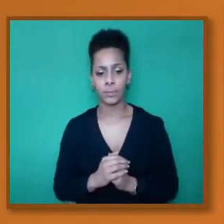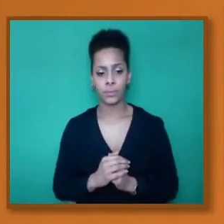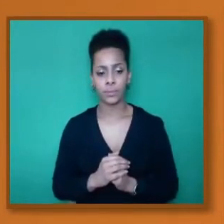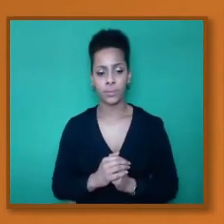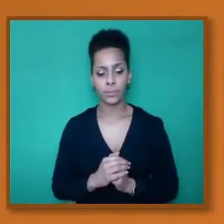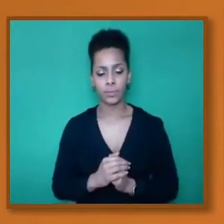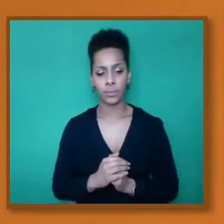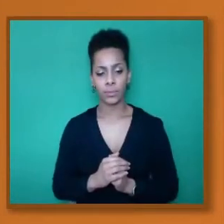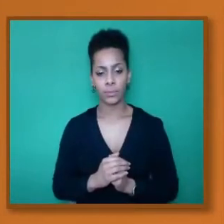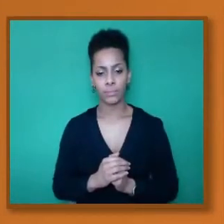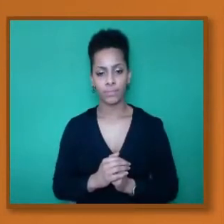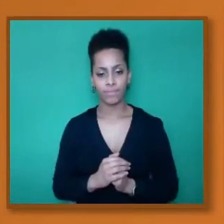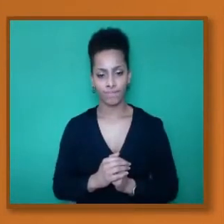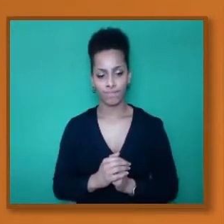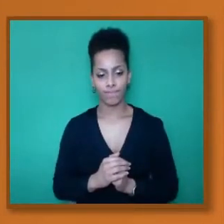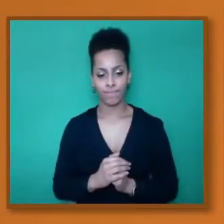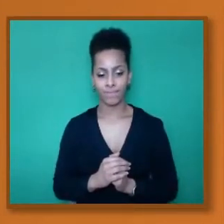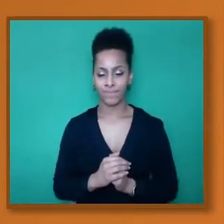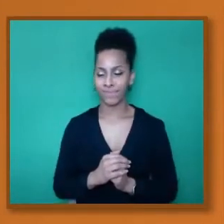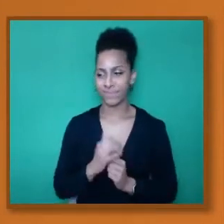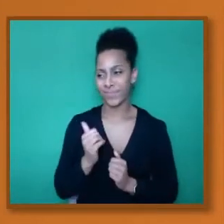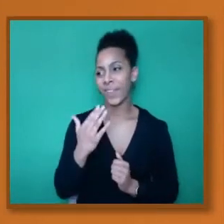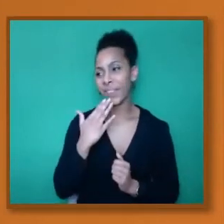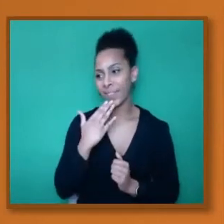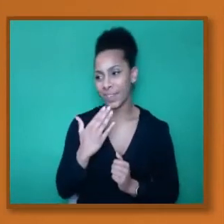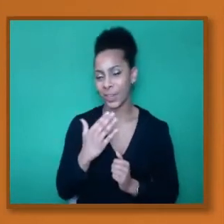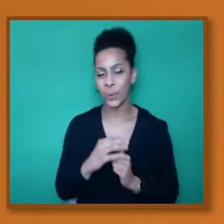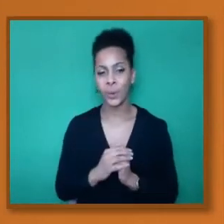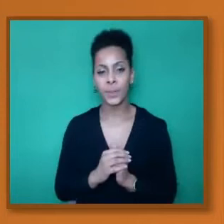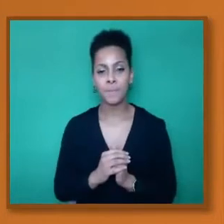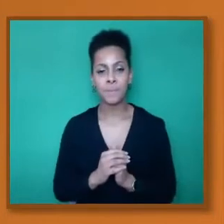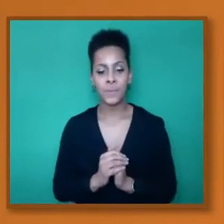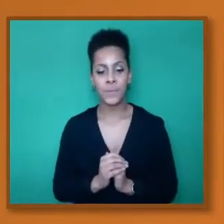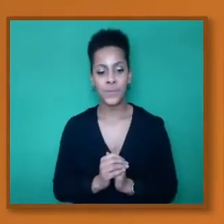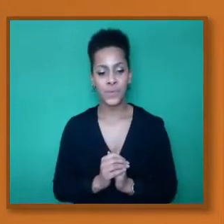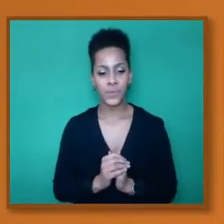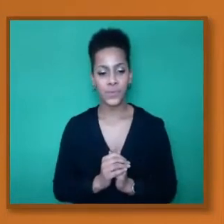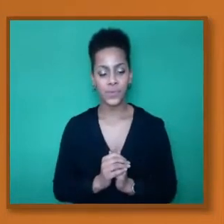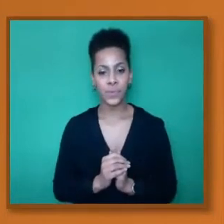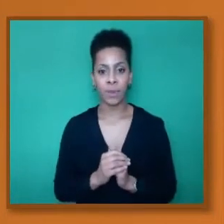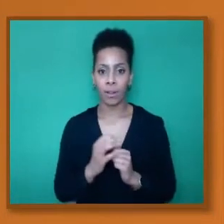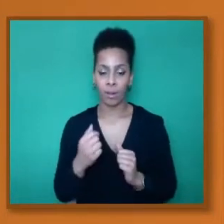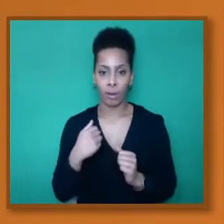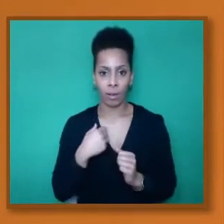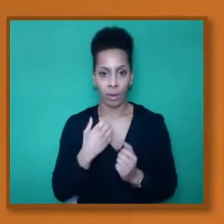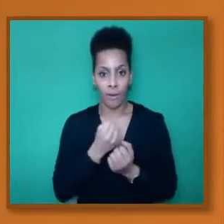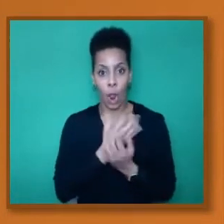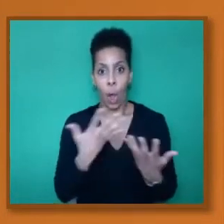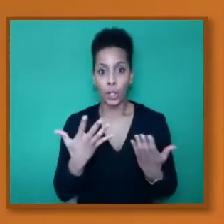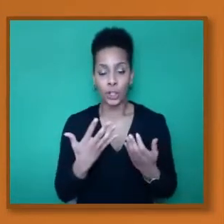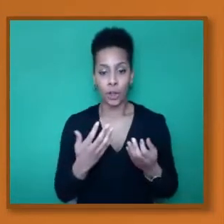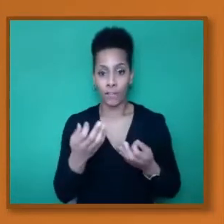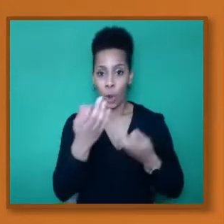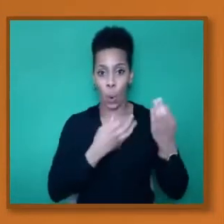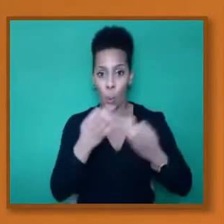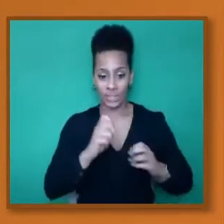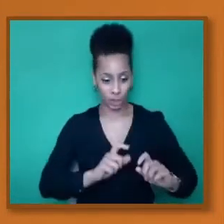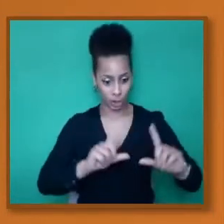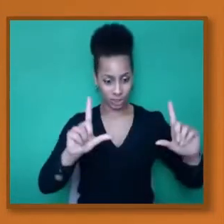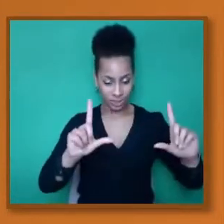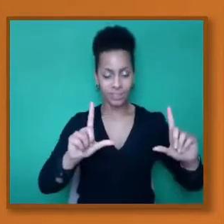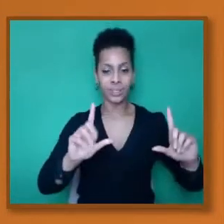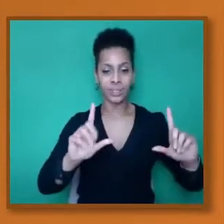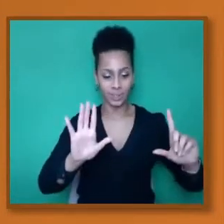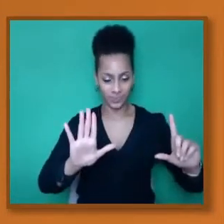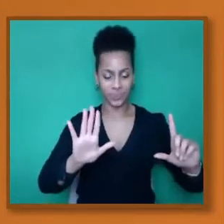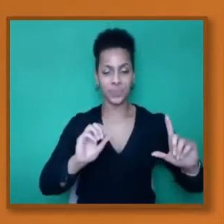Okay, thank you very much. Okay, let me try. I've got so many questions, but I'd put these three why as I go back and go into the email